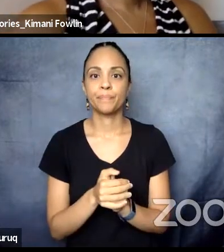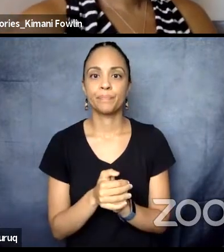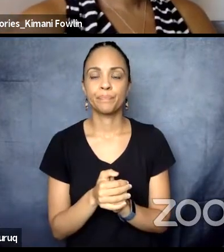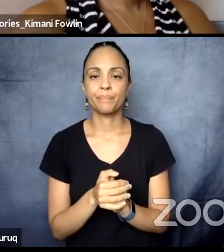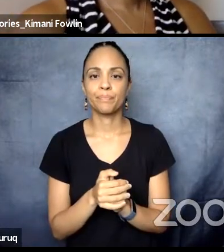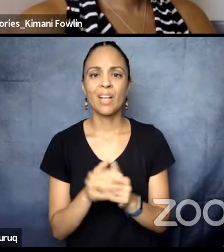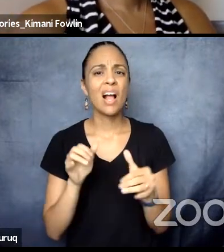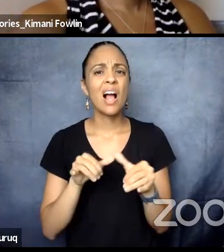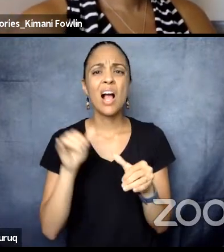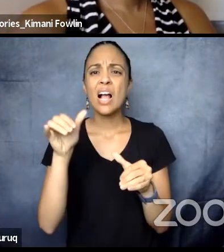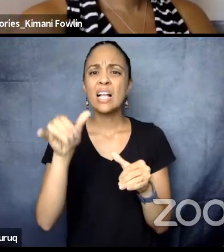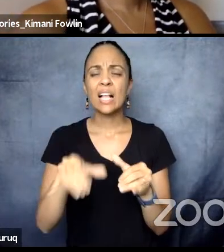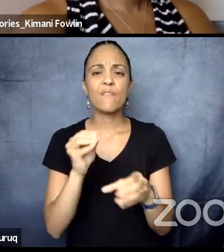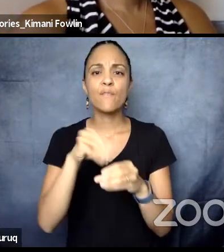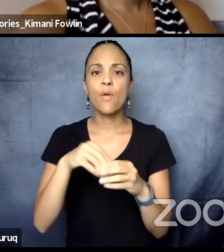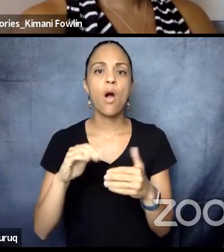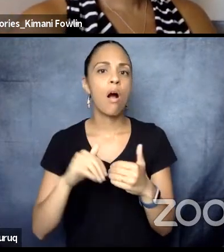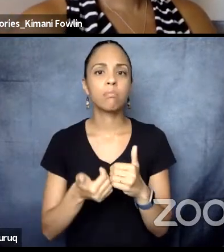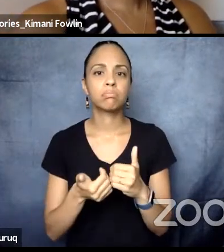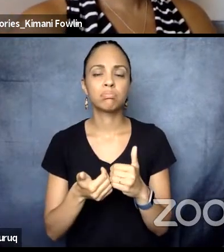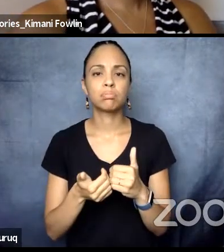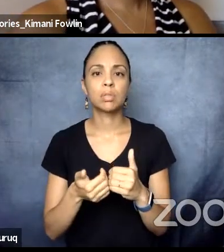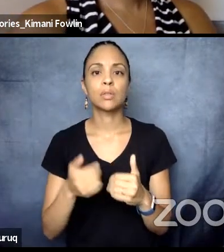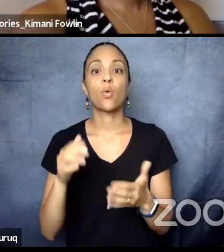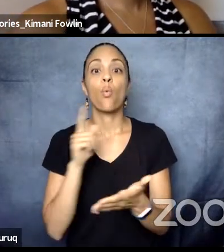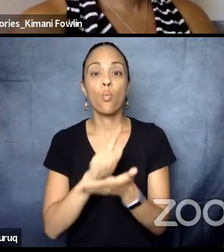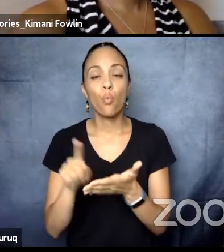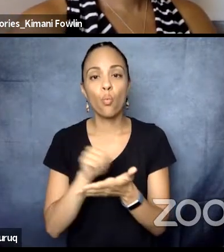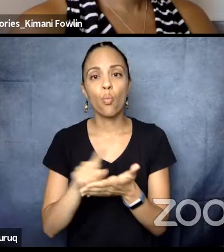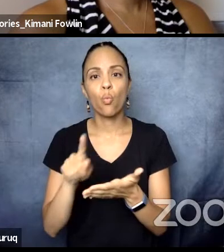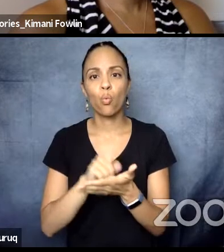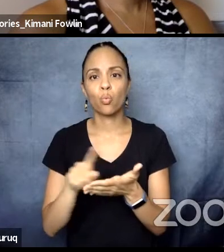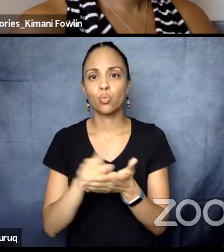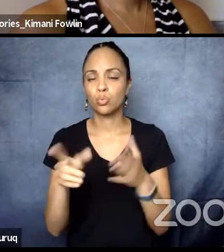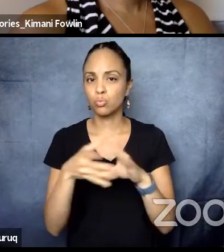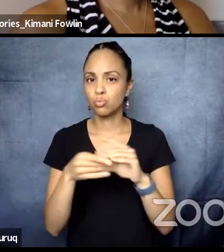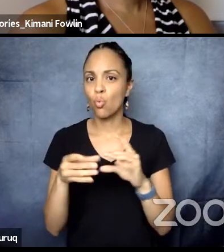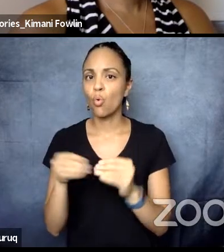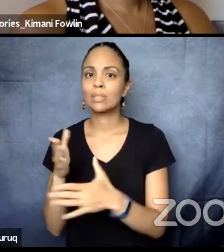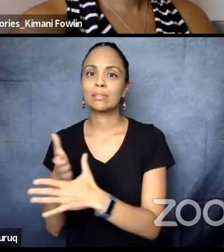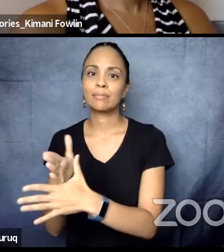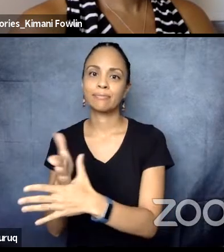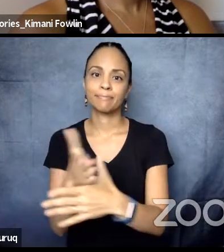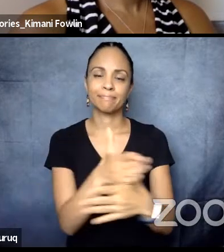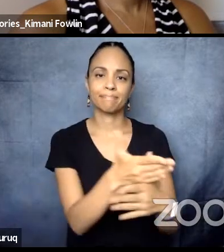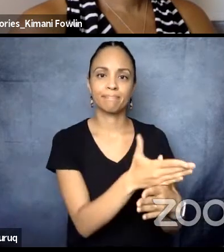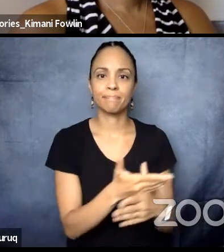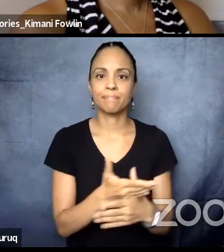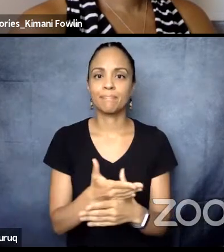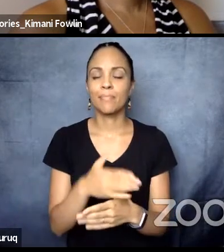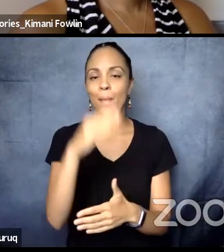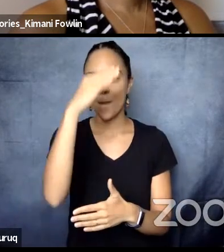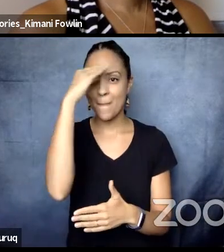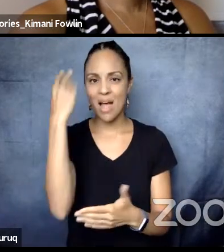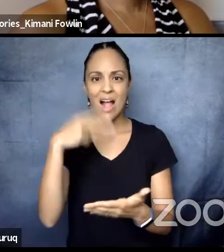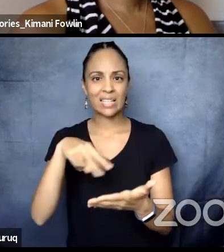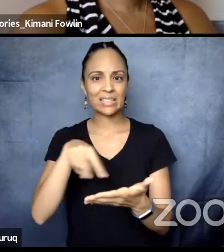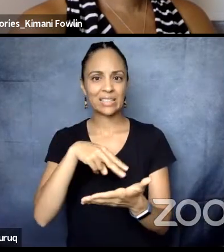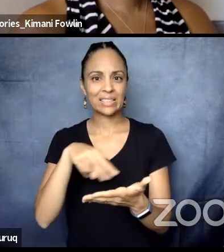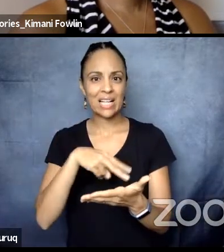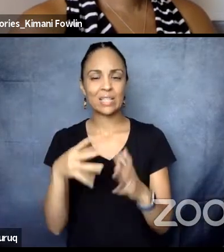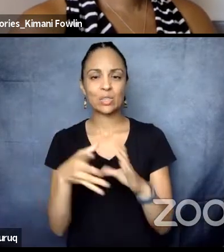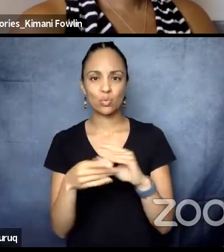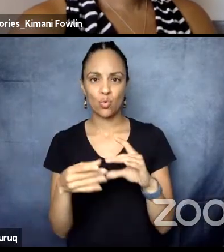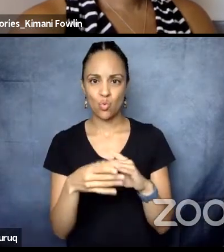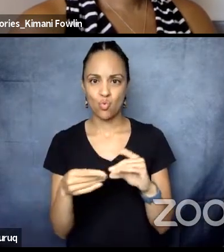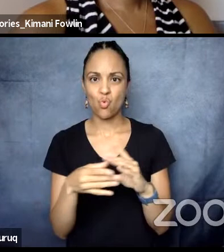discussions and tell stories. Black dance stories. This is one action. And